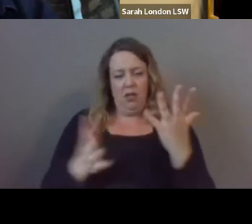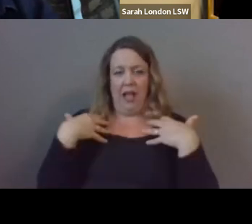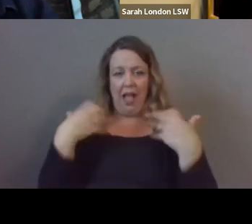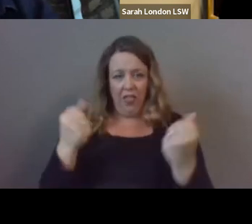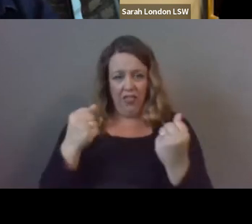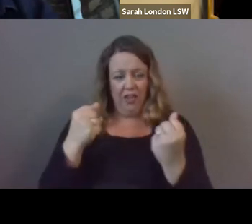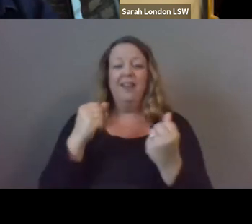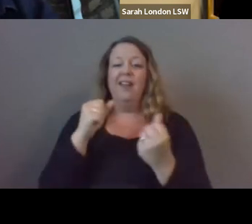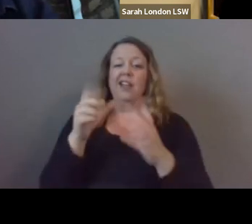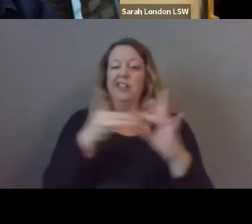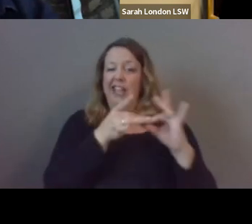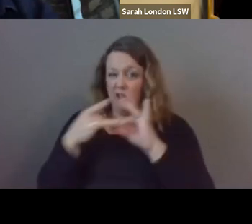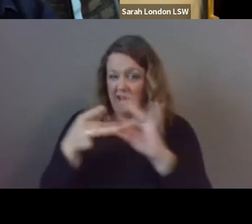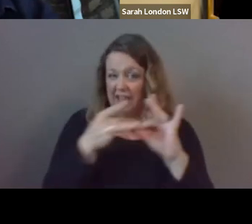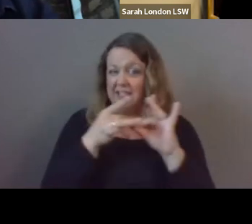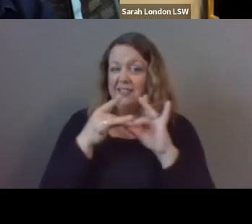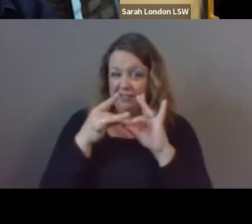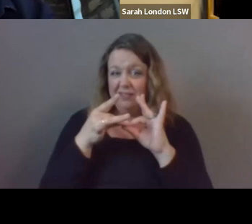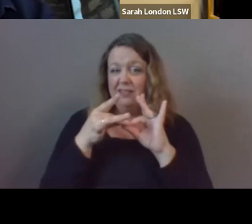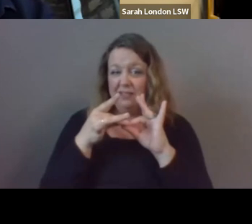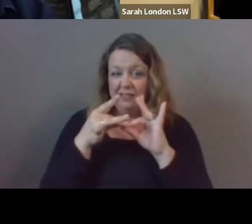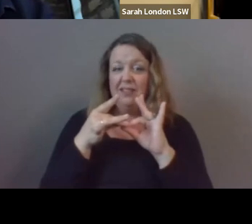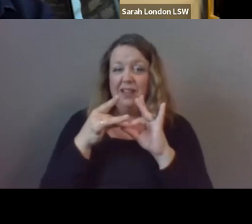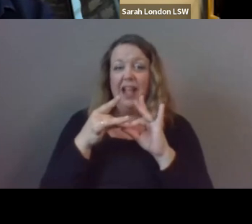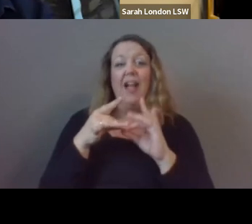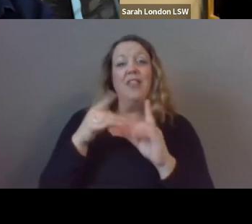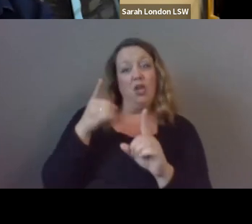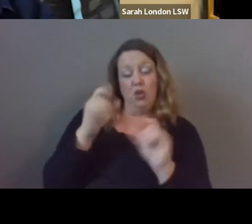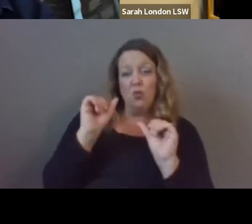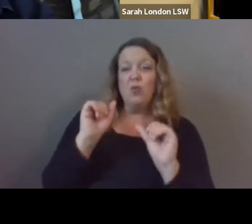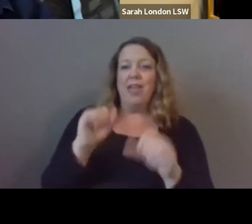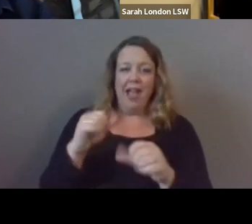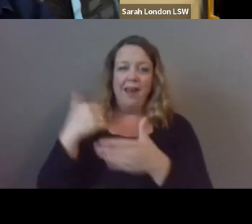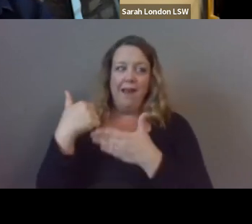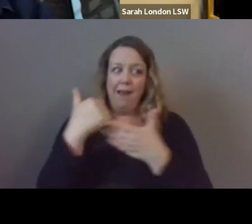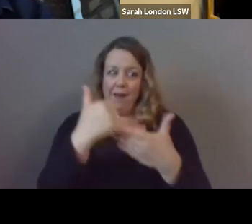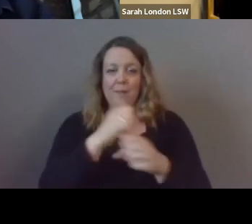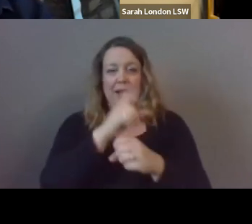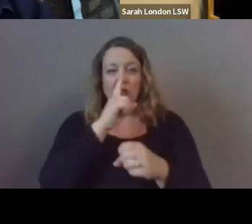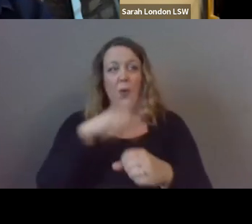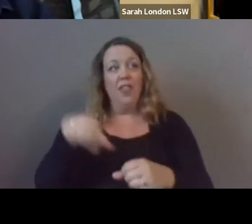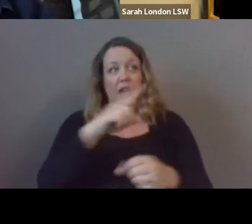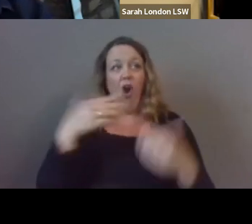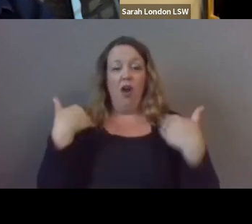is interconnected and that you have a hand in making sure that your young people are well